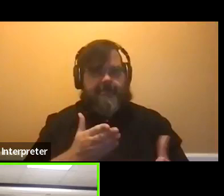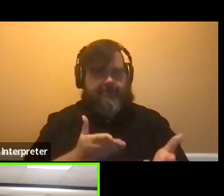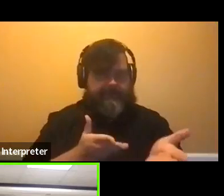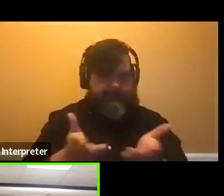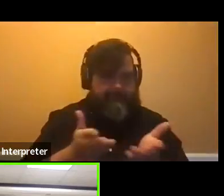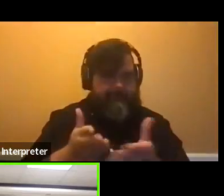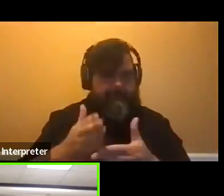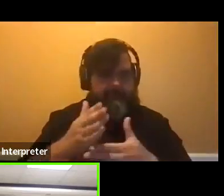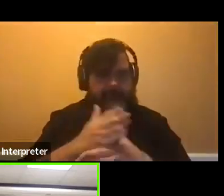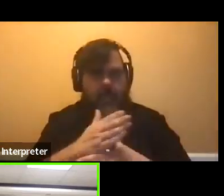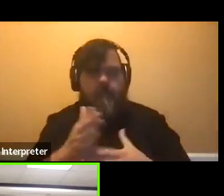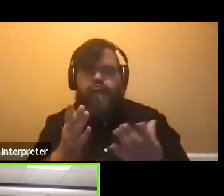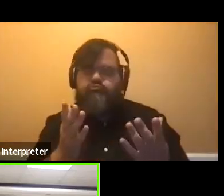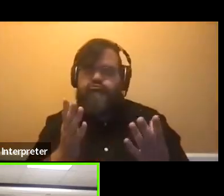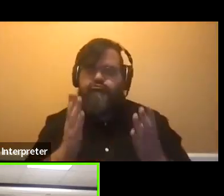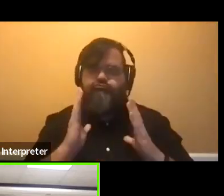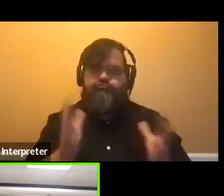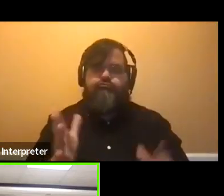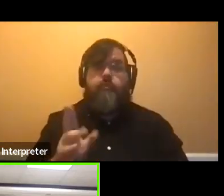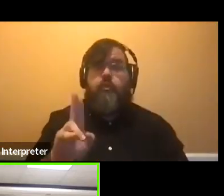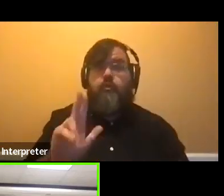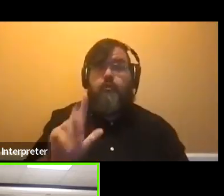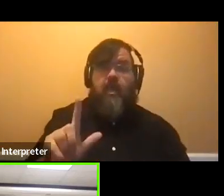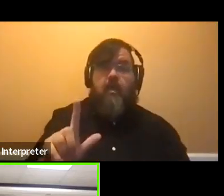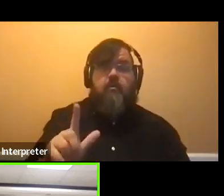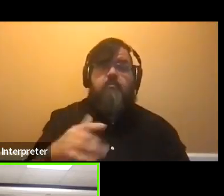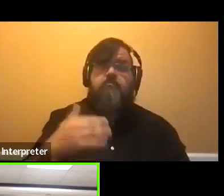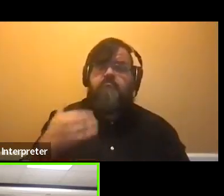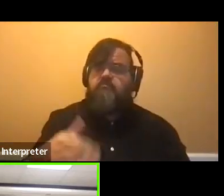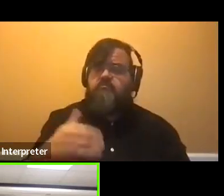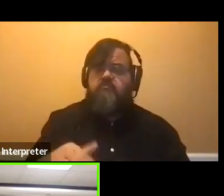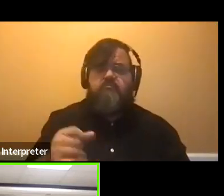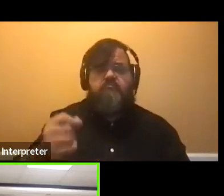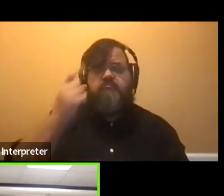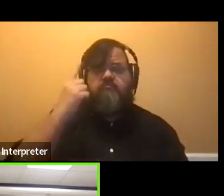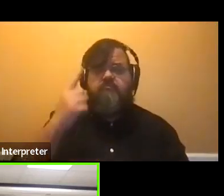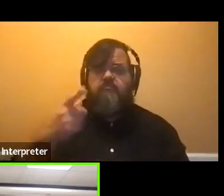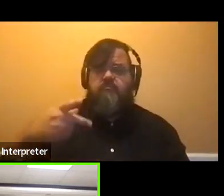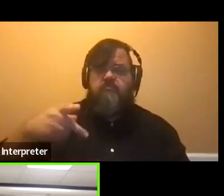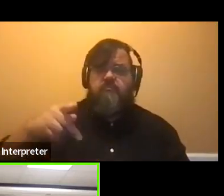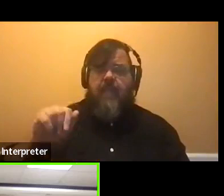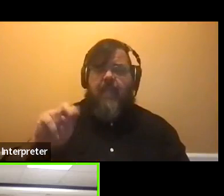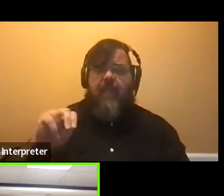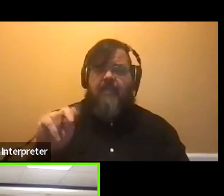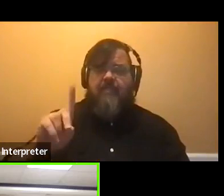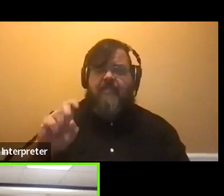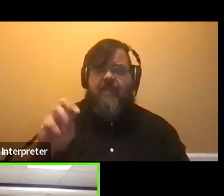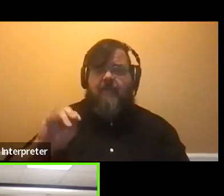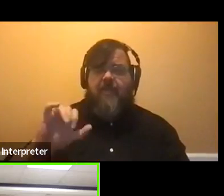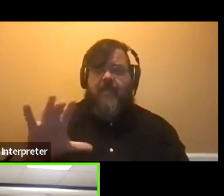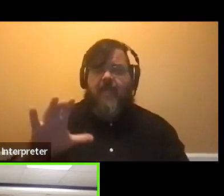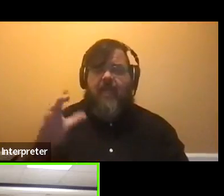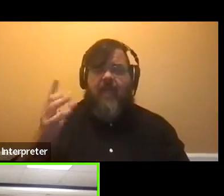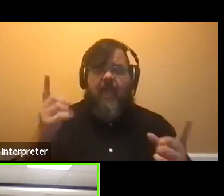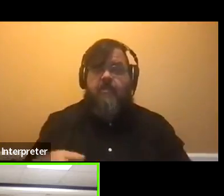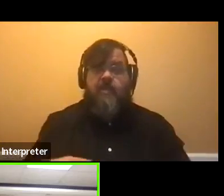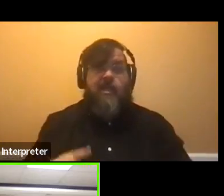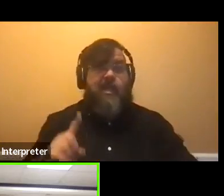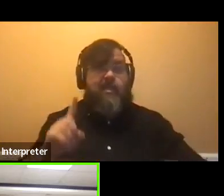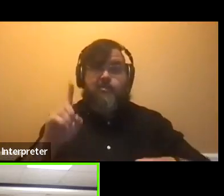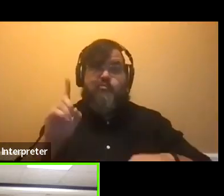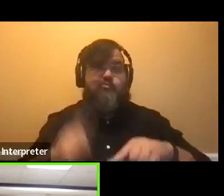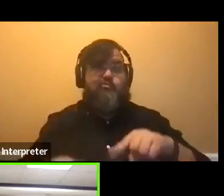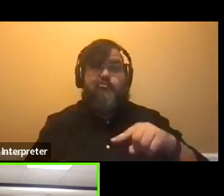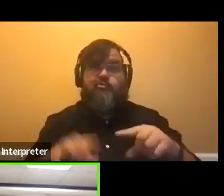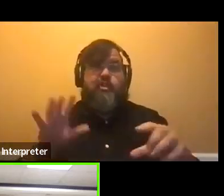lifetime. And UofL is very understanding. We know the pandemic has happened and you weren't able to get as involved as maybe Nim and I had been